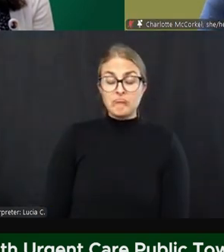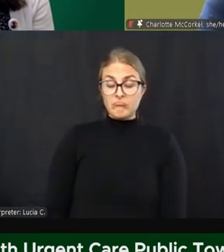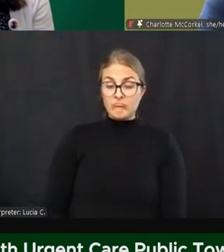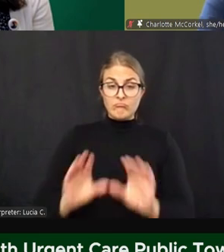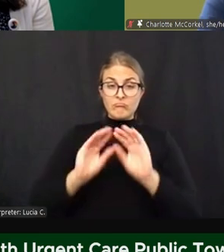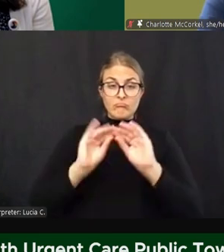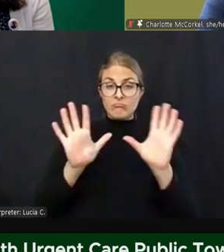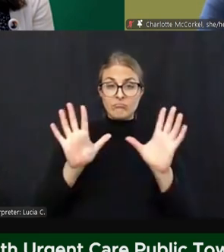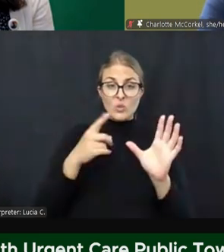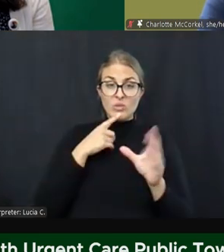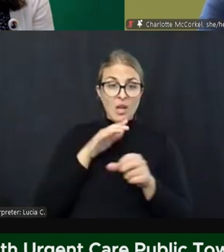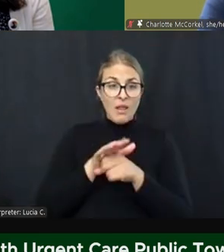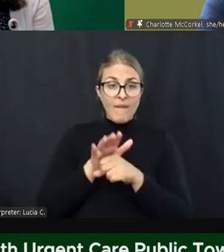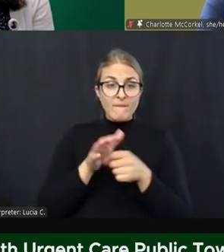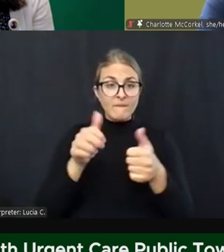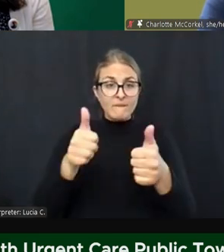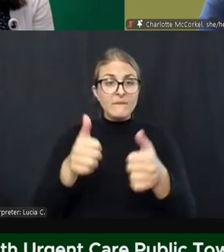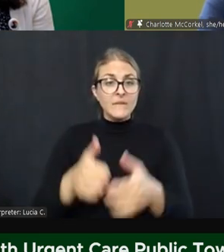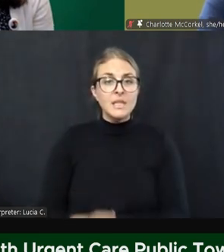well said.